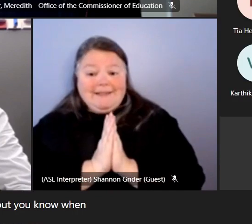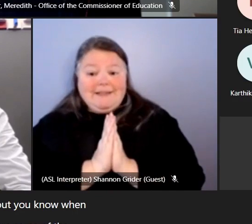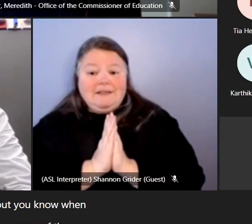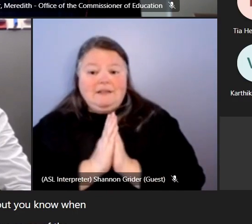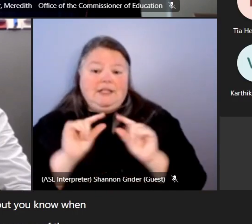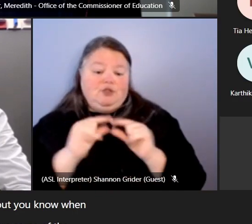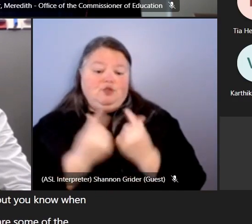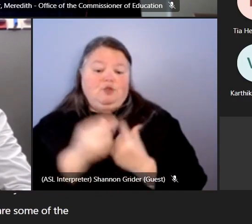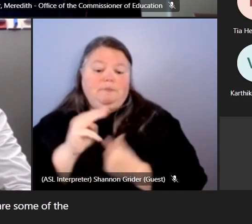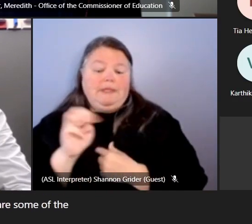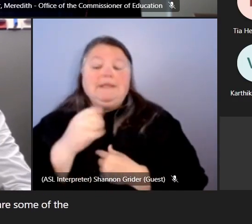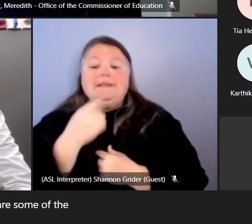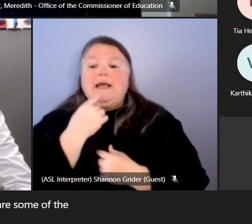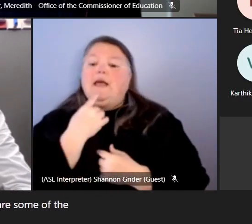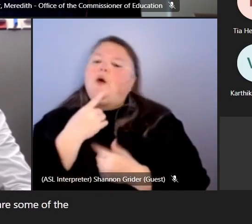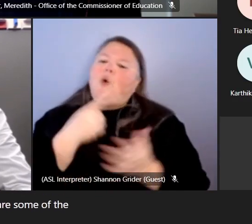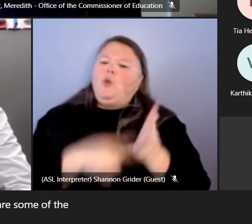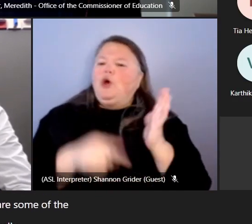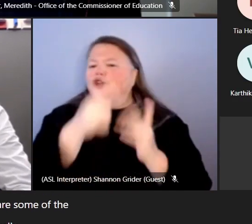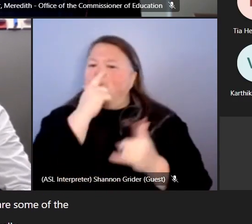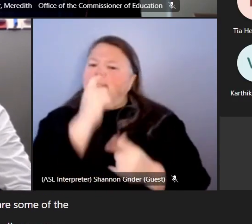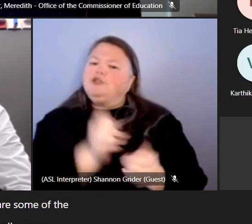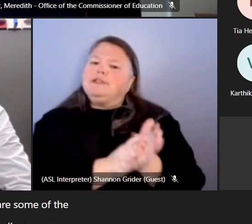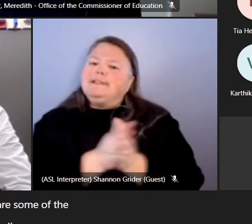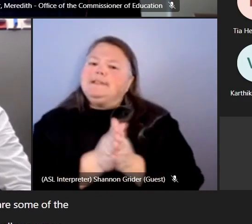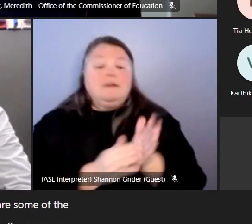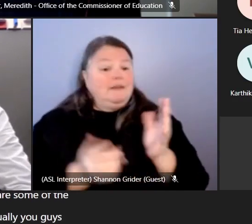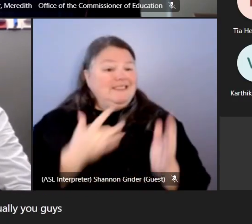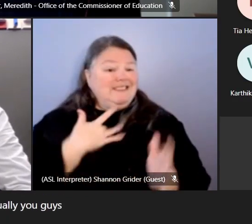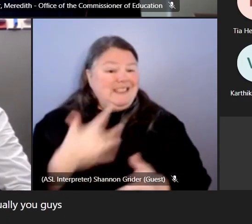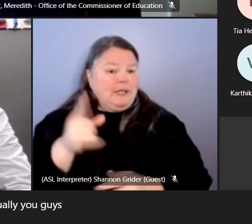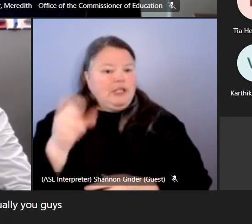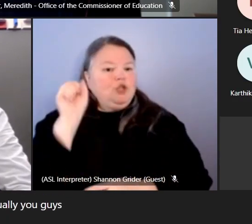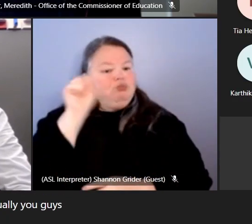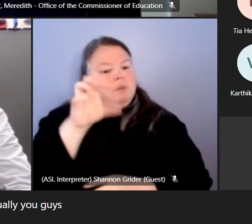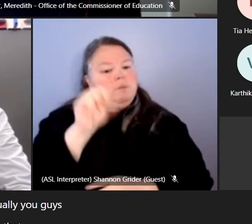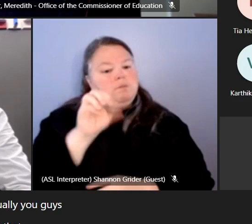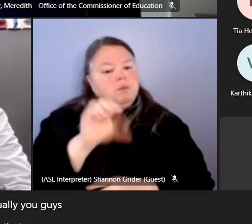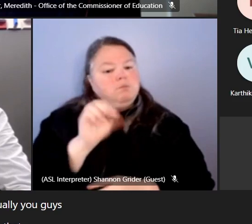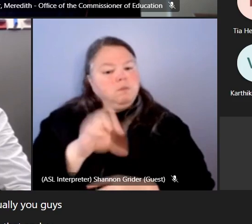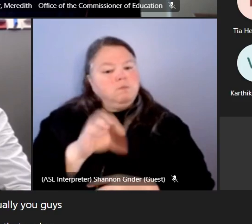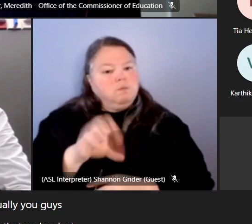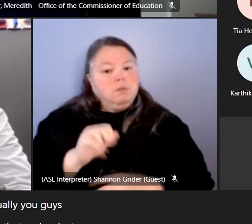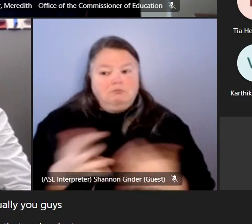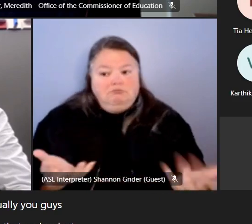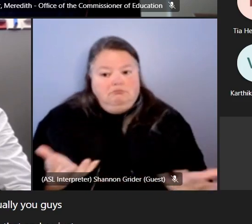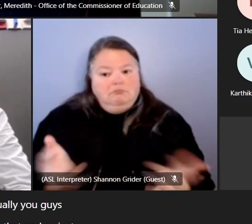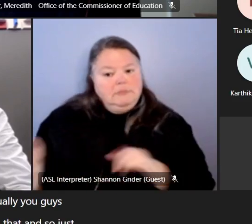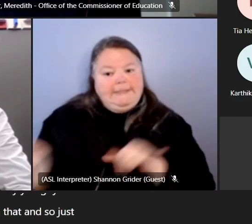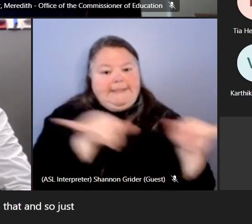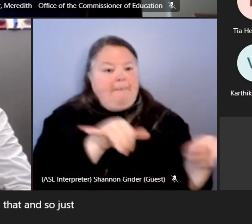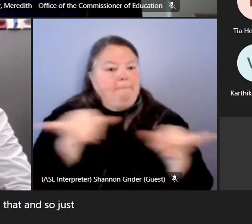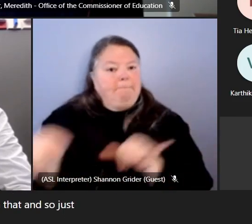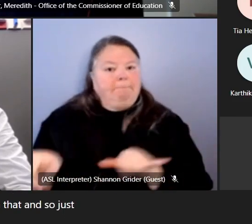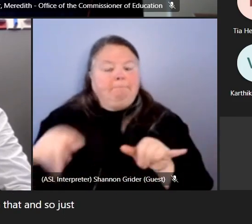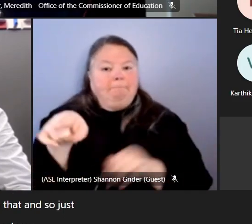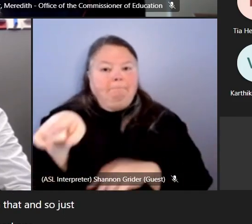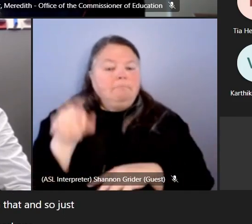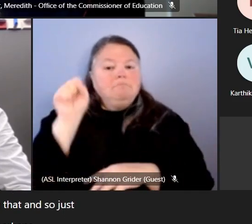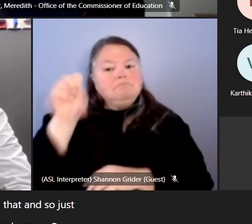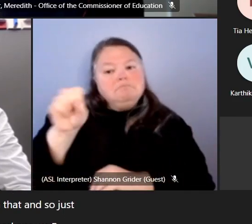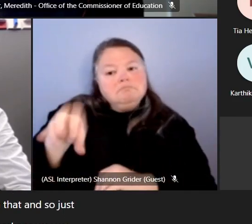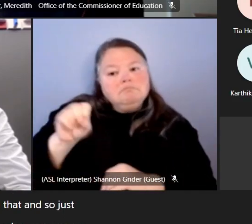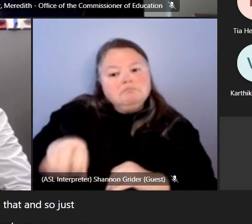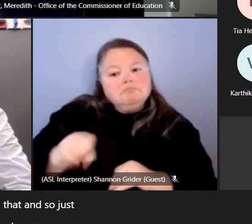are some of the things you're interested in you know usually you guys provide a lot of really good feedback on that and so just think of it as something that you know perhaps